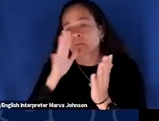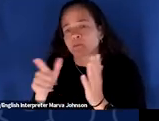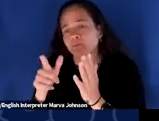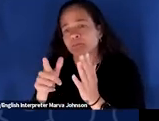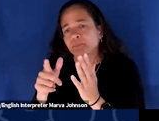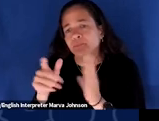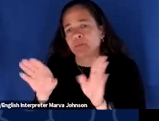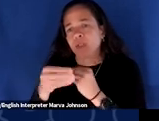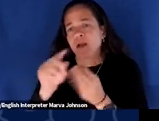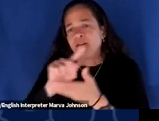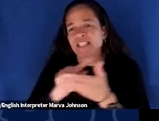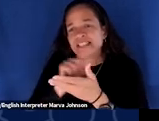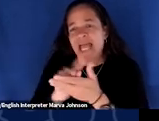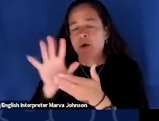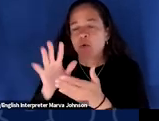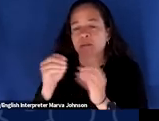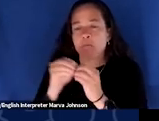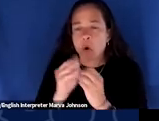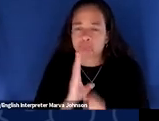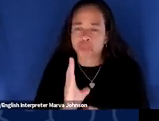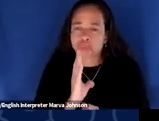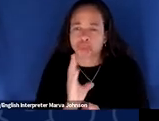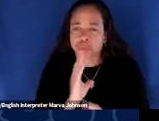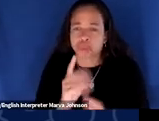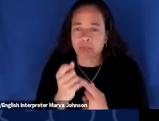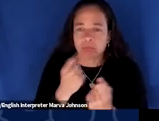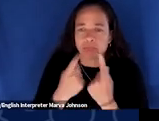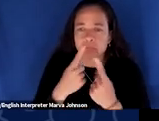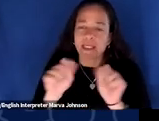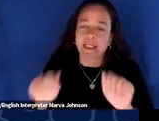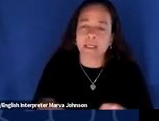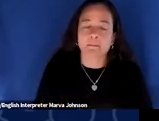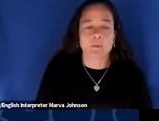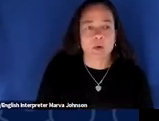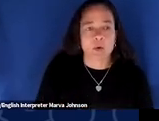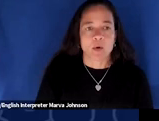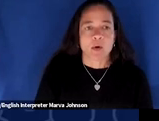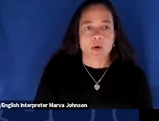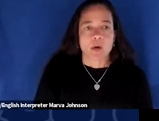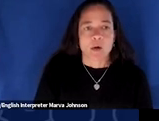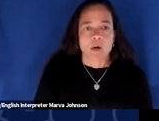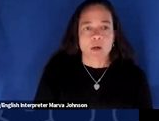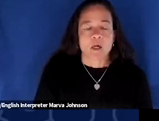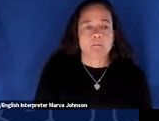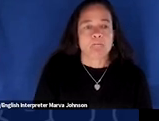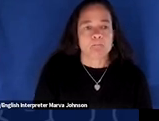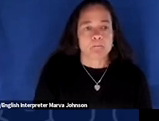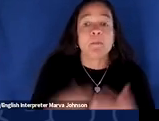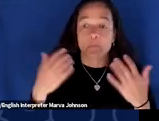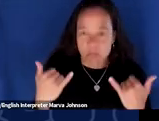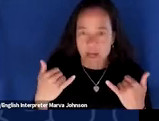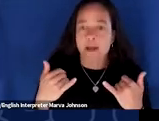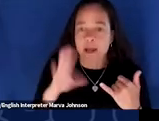if you want to ask some questions directly we can we can do that too all right so moving right along as i said i'm going to do now a recap